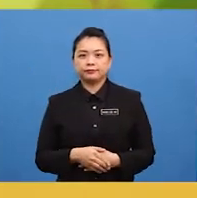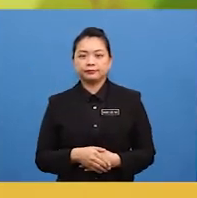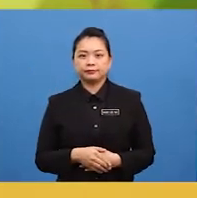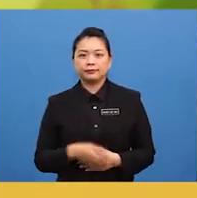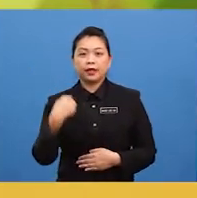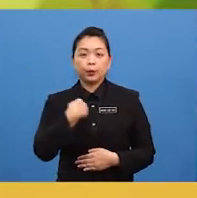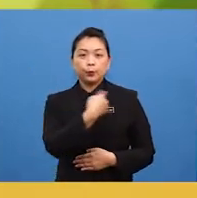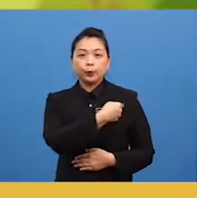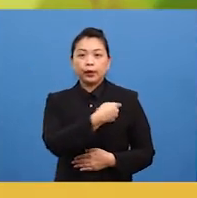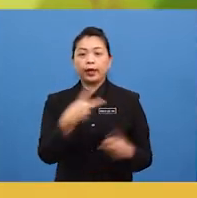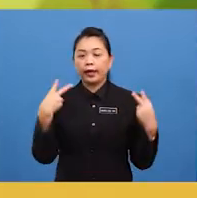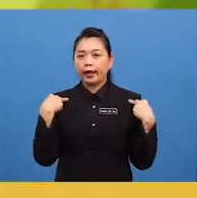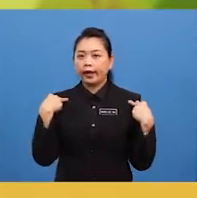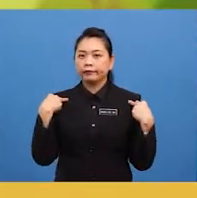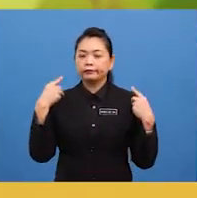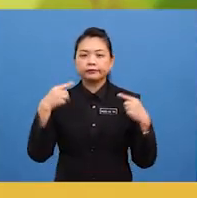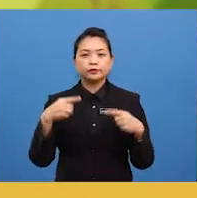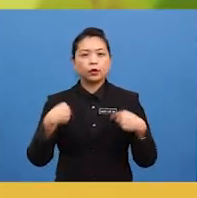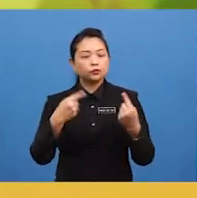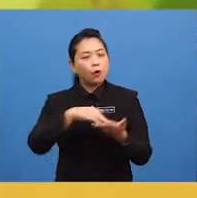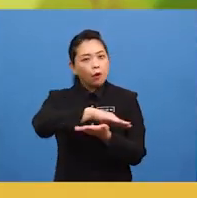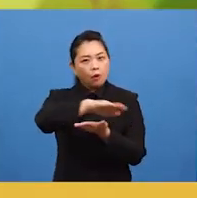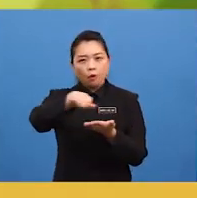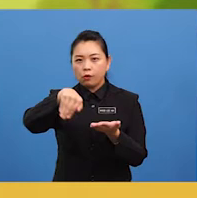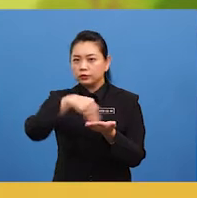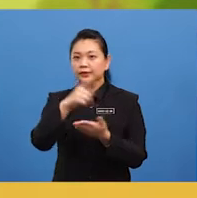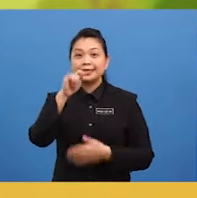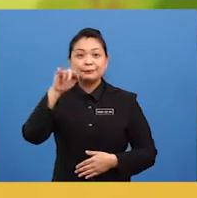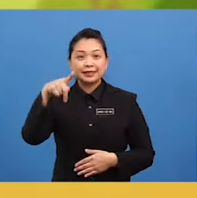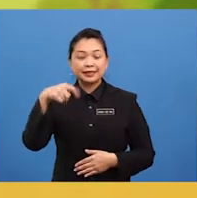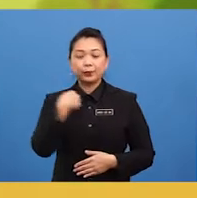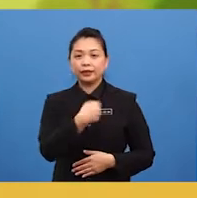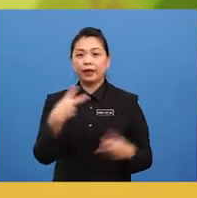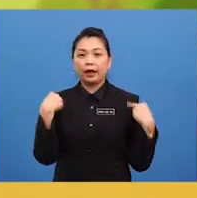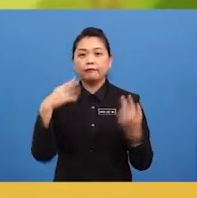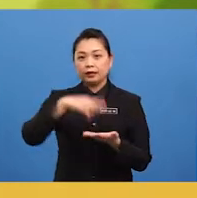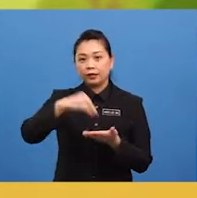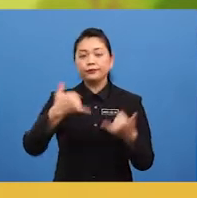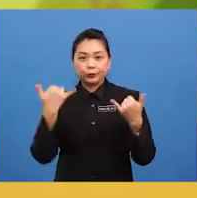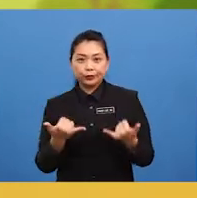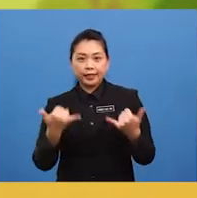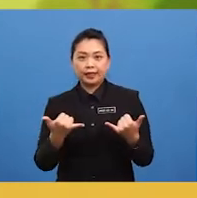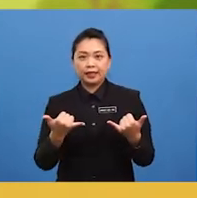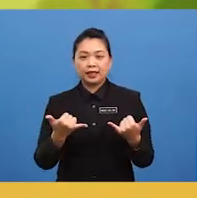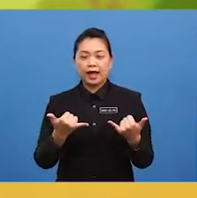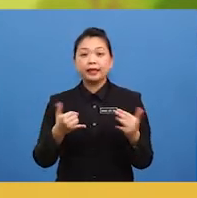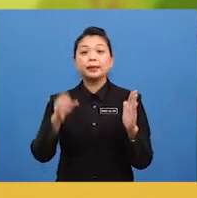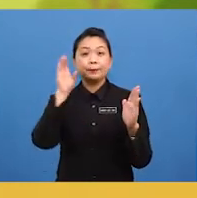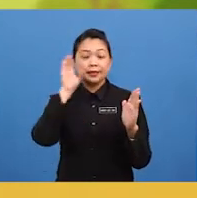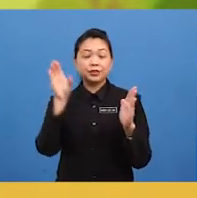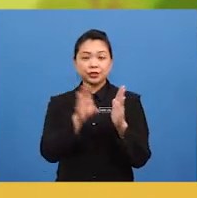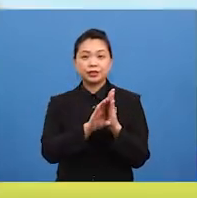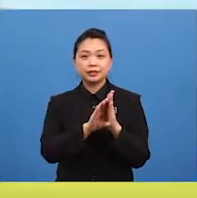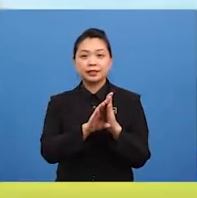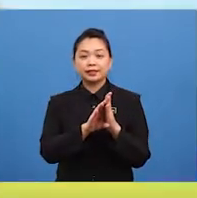we have gone through all the tips that we have learned today to describe a picture effectively